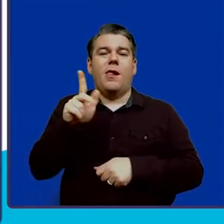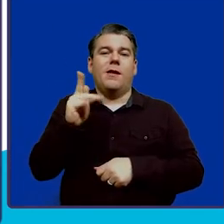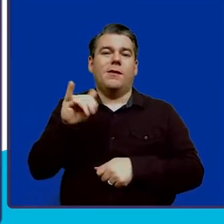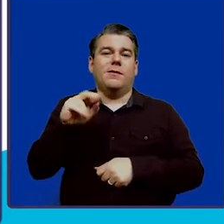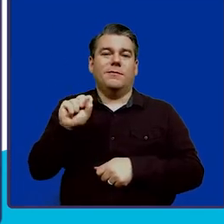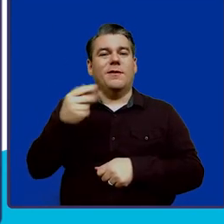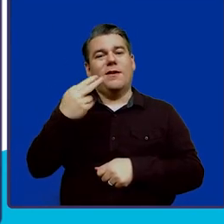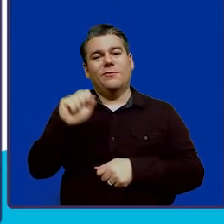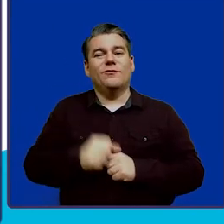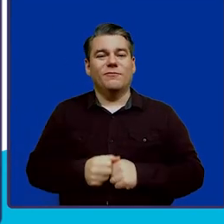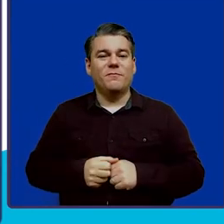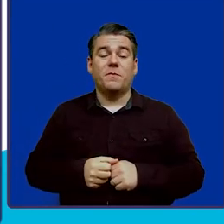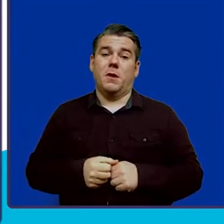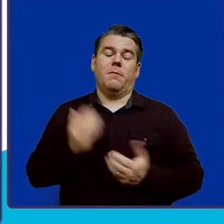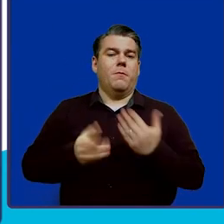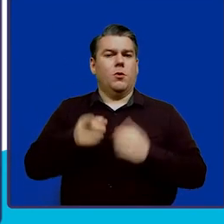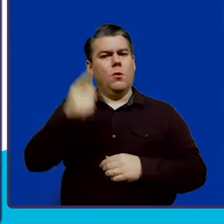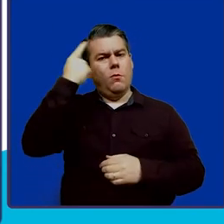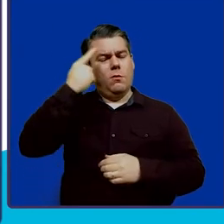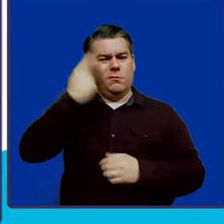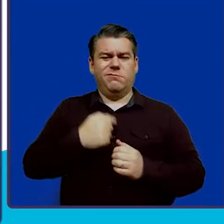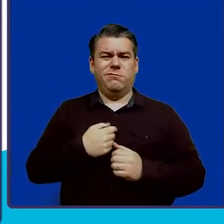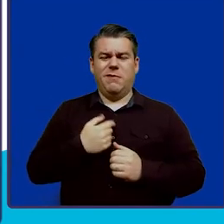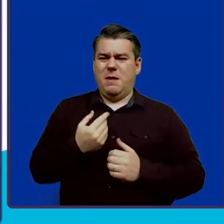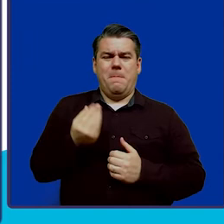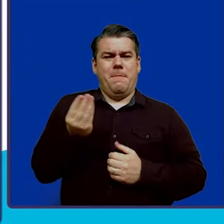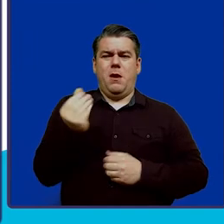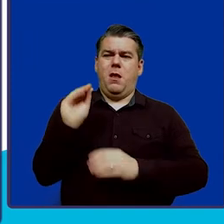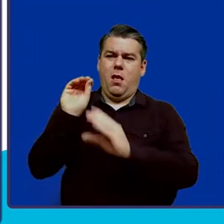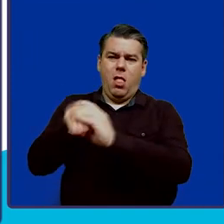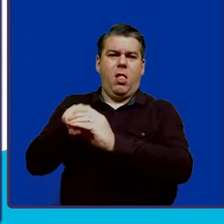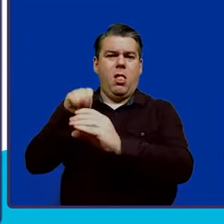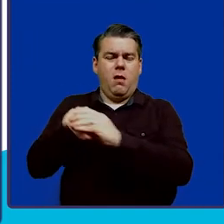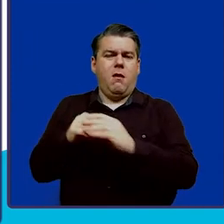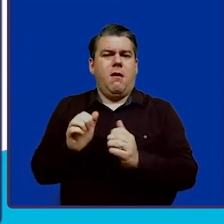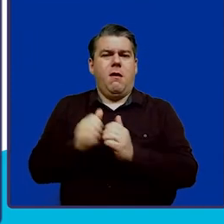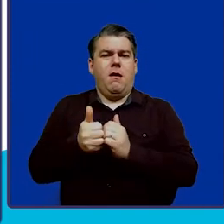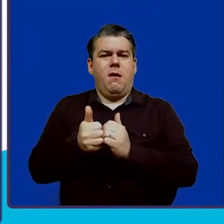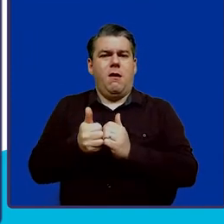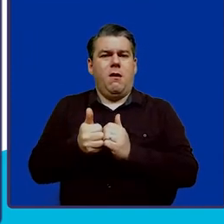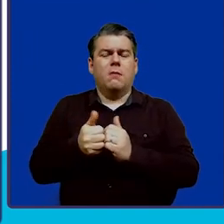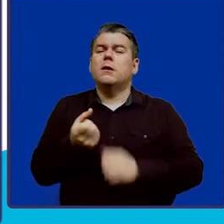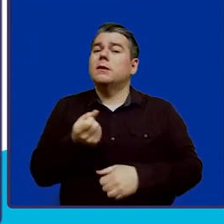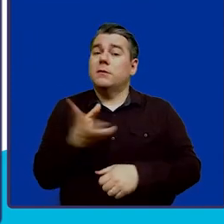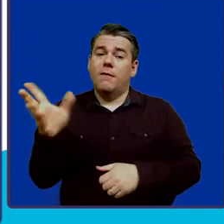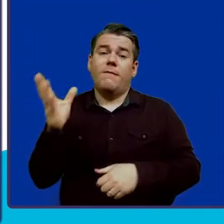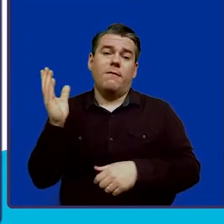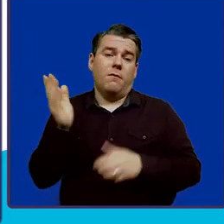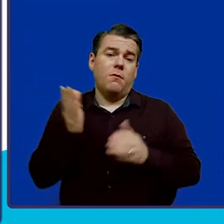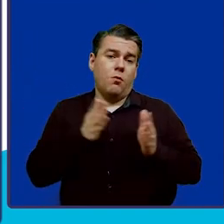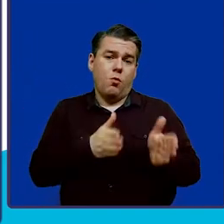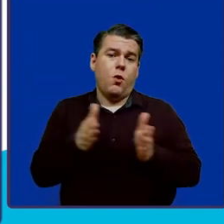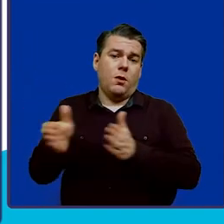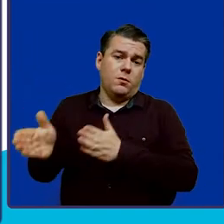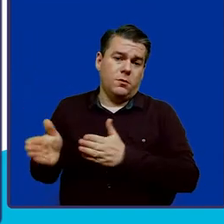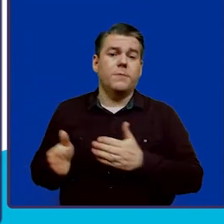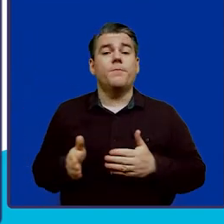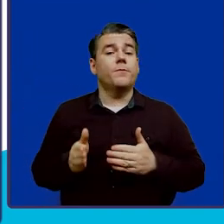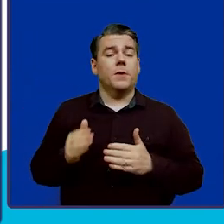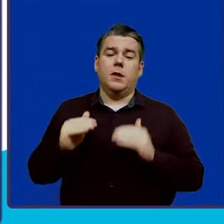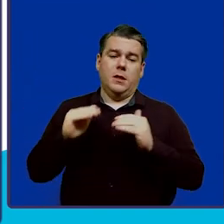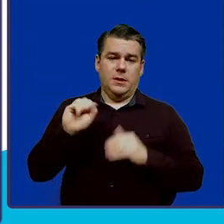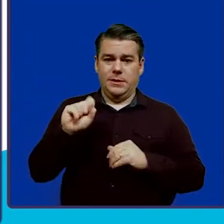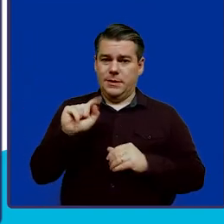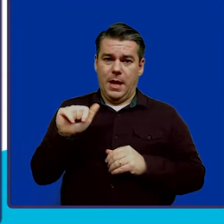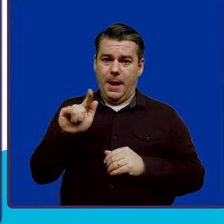So, you might be wondering how do you fund your account? So, there are several ways. Within the stable online